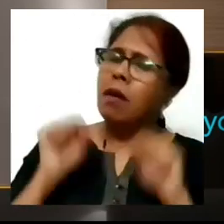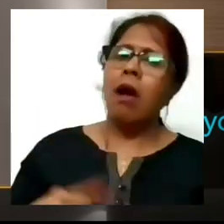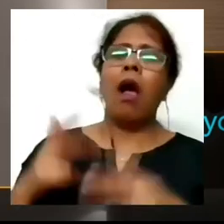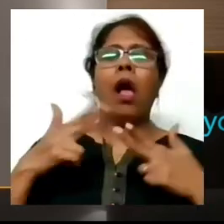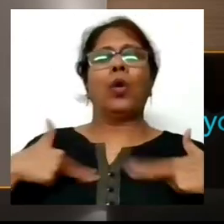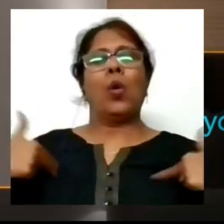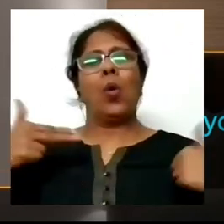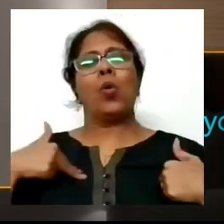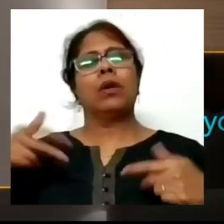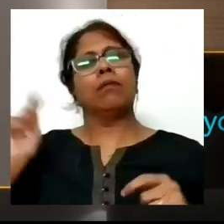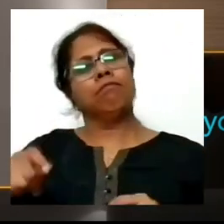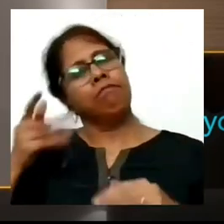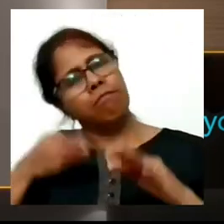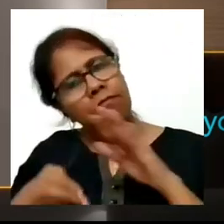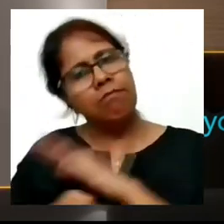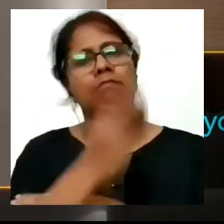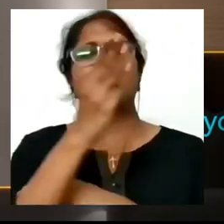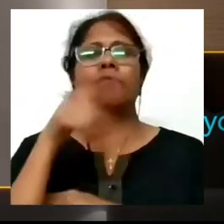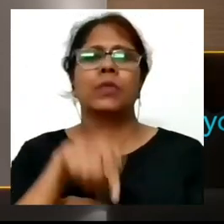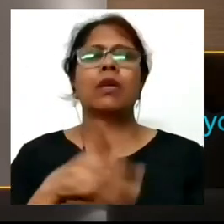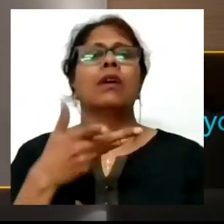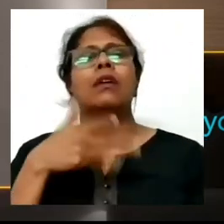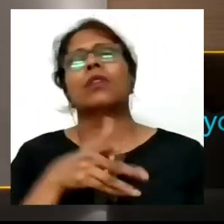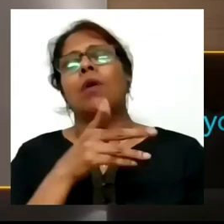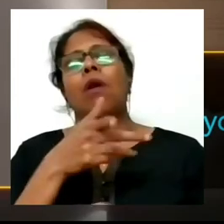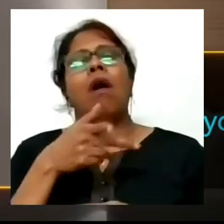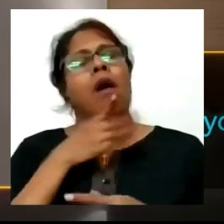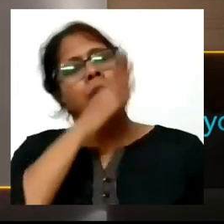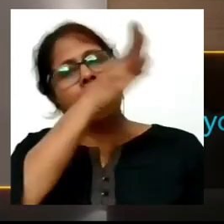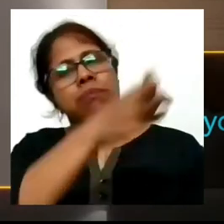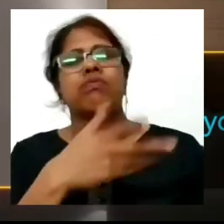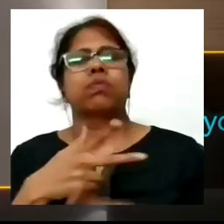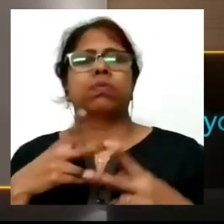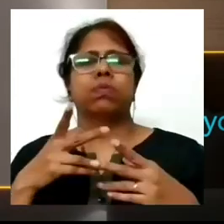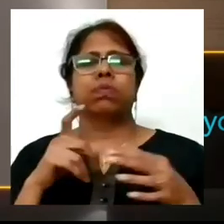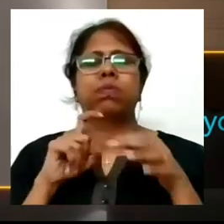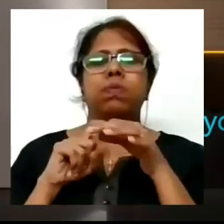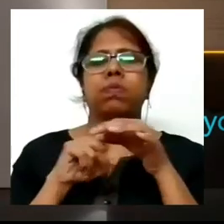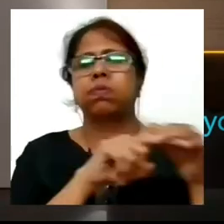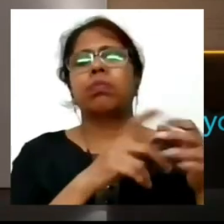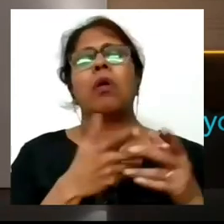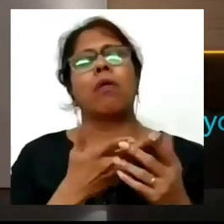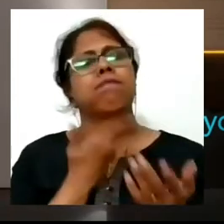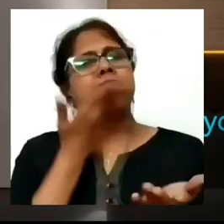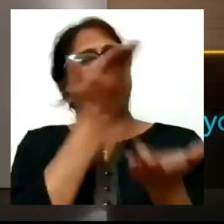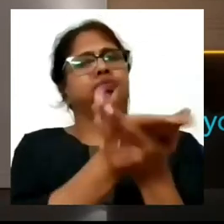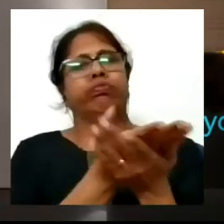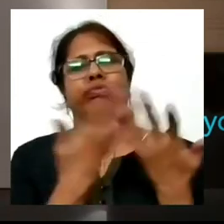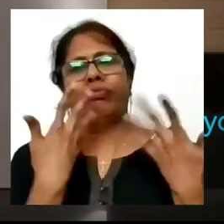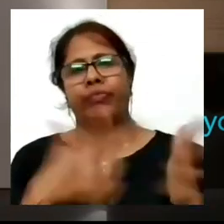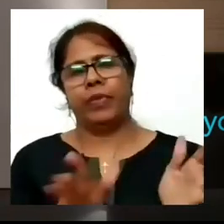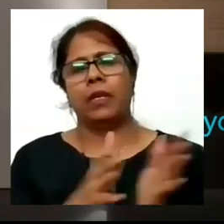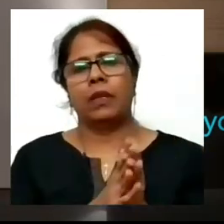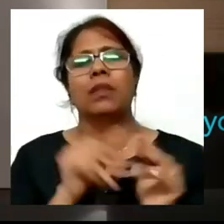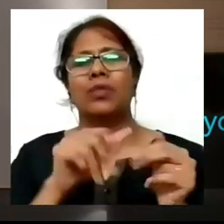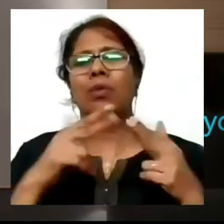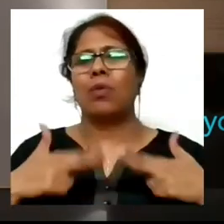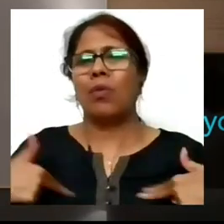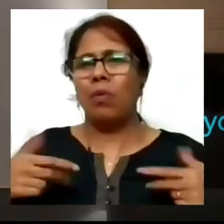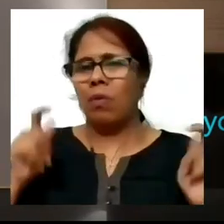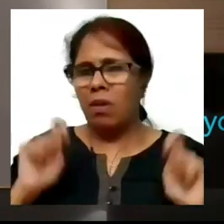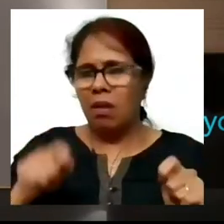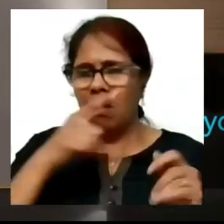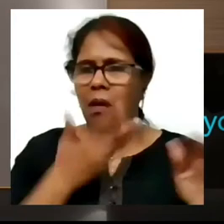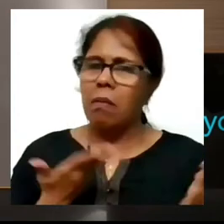I went to CAT which is where all matters like this are dealt with and by the time you know my court case got filed